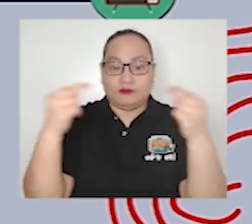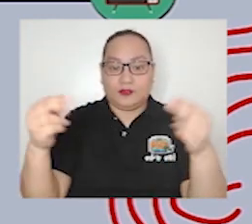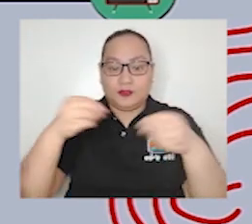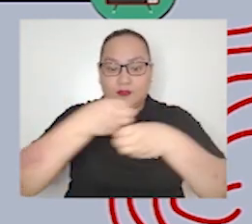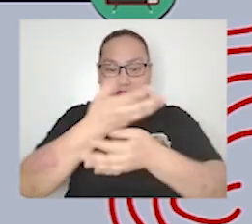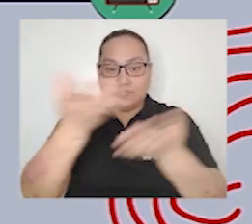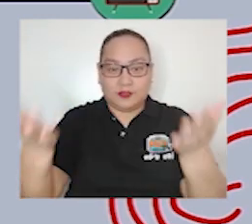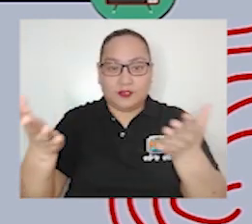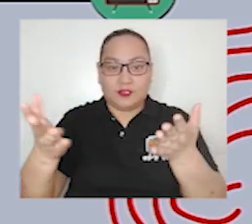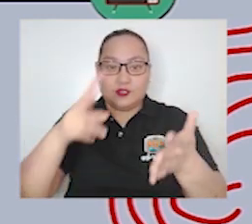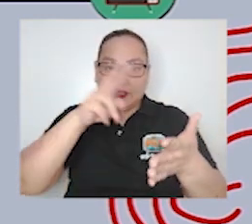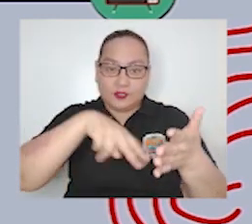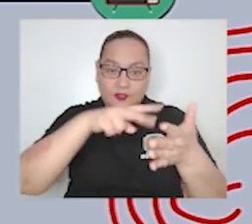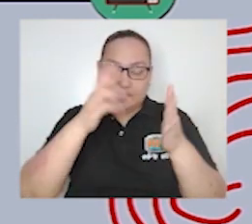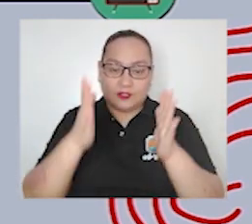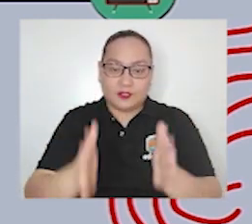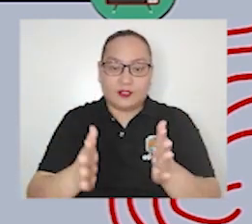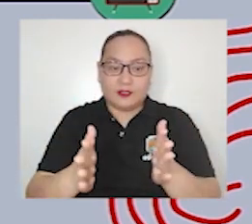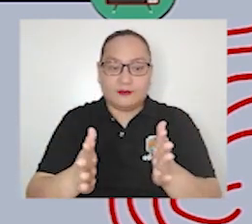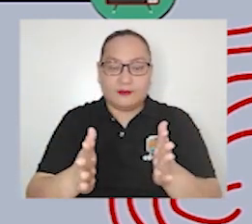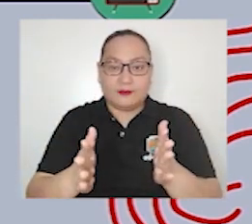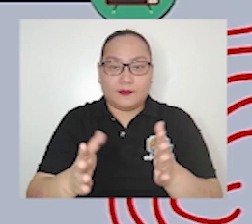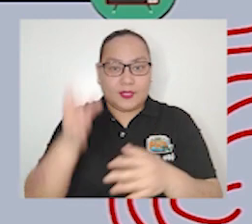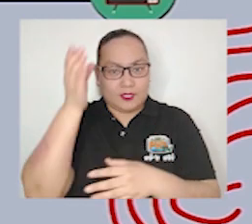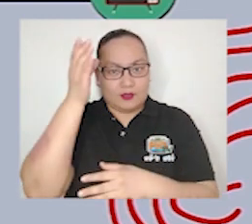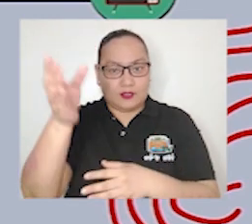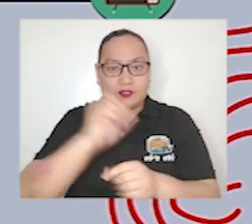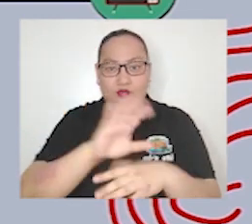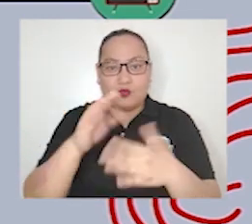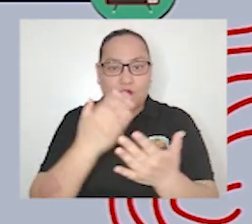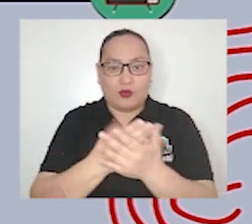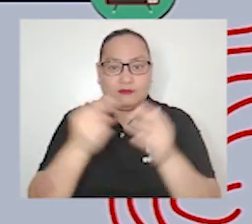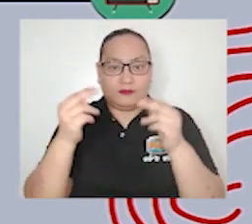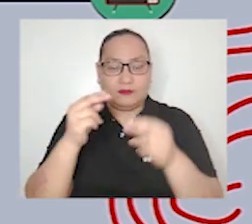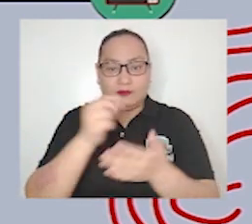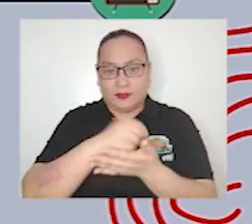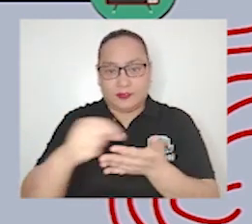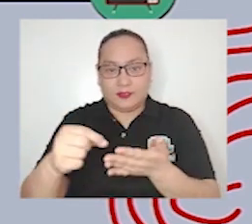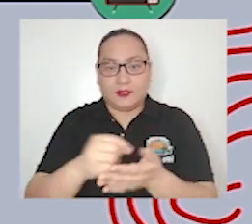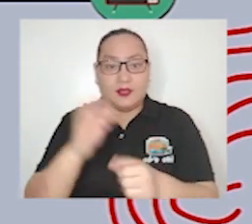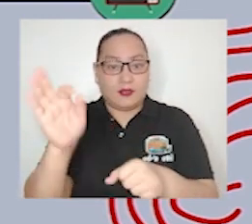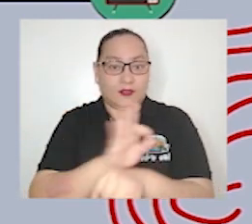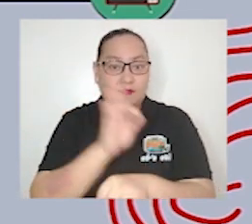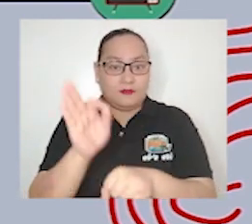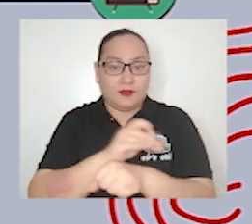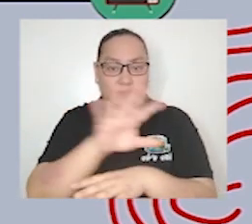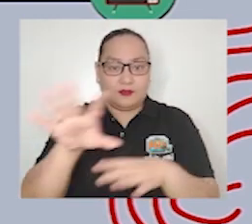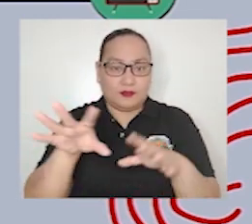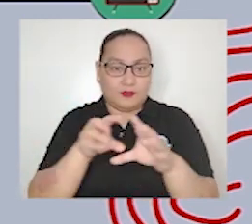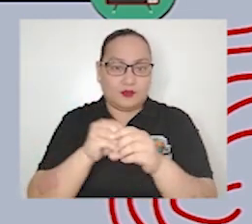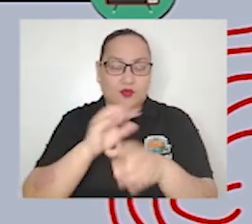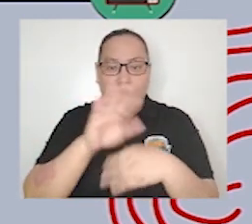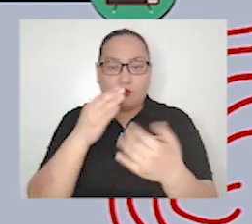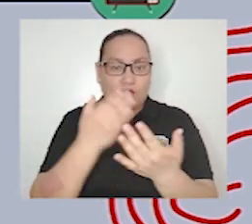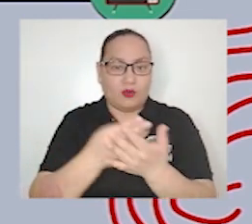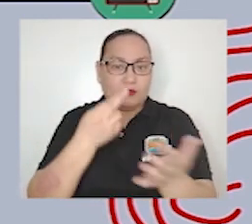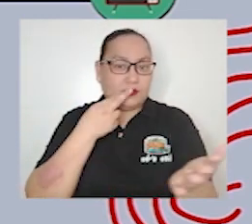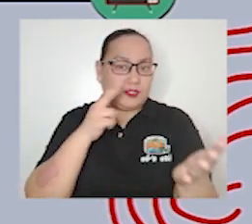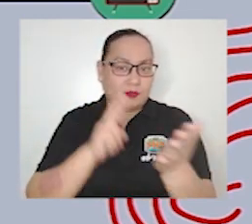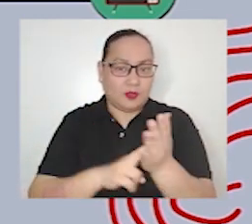journalism this function includes all reports news and happenings